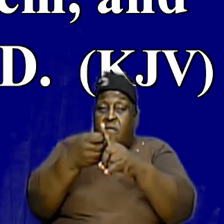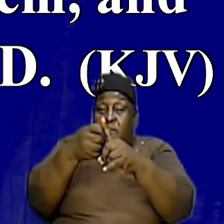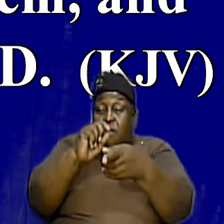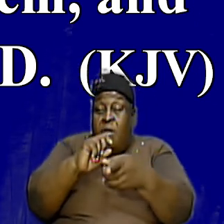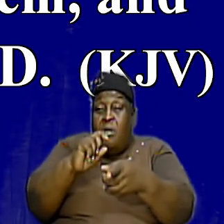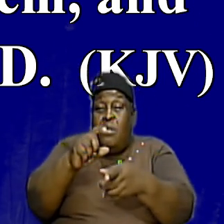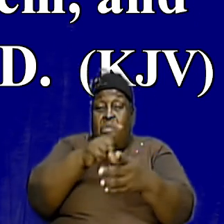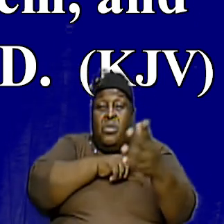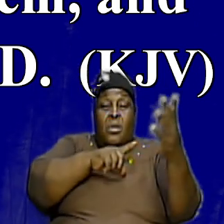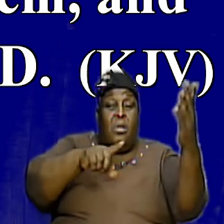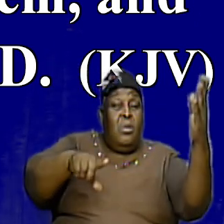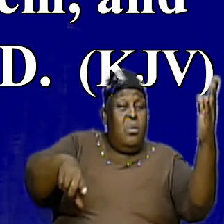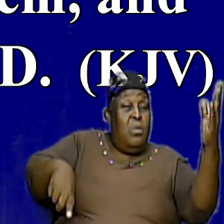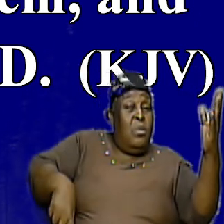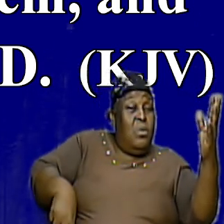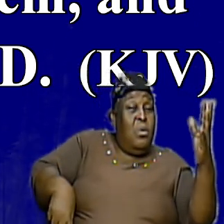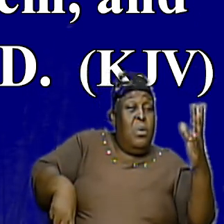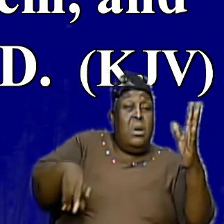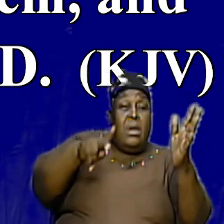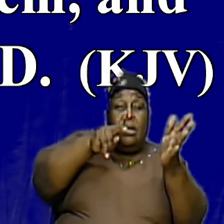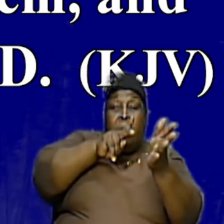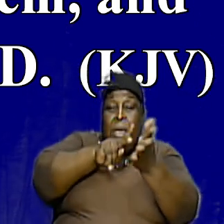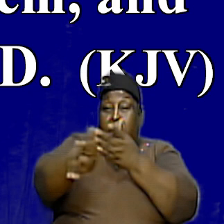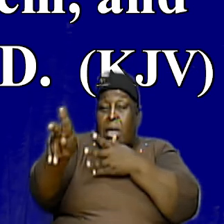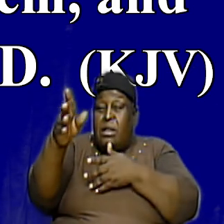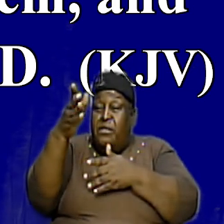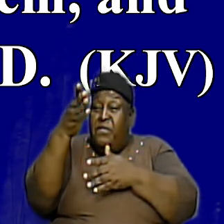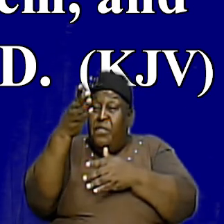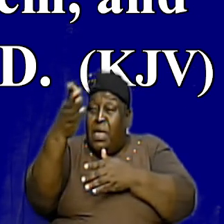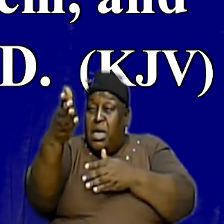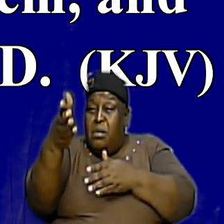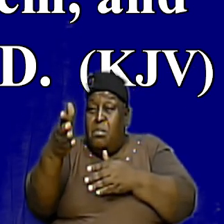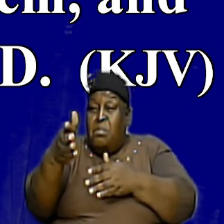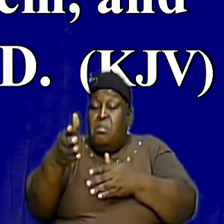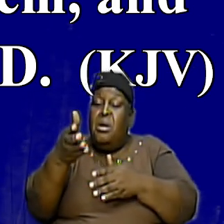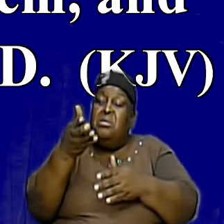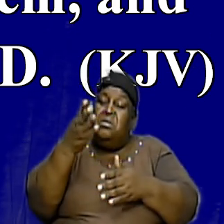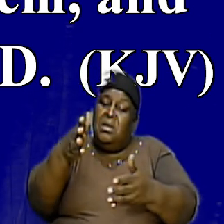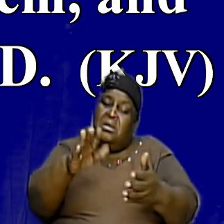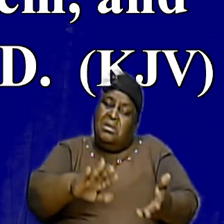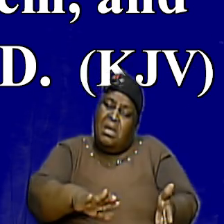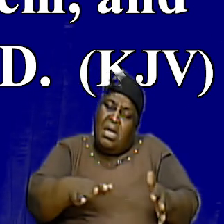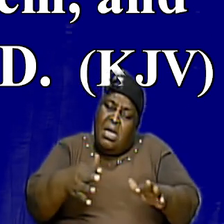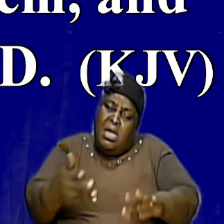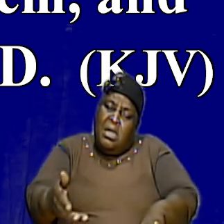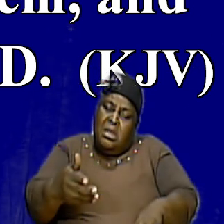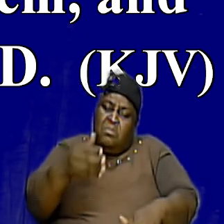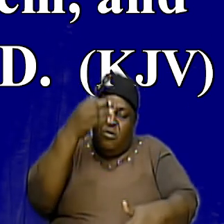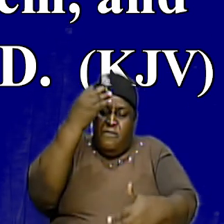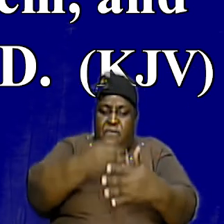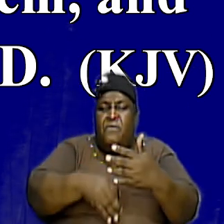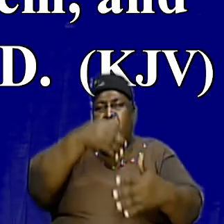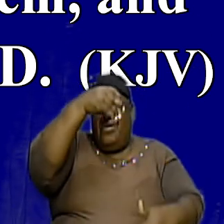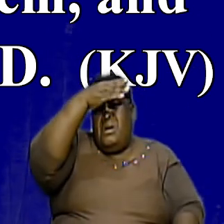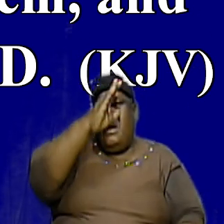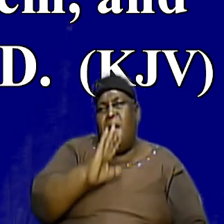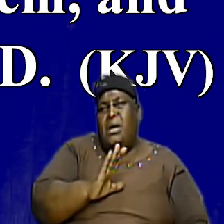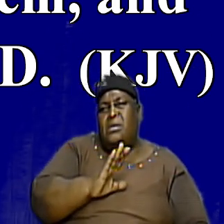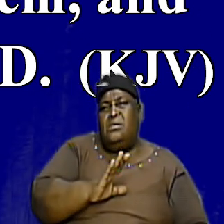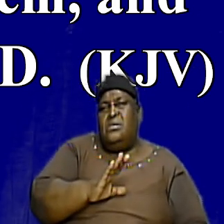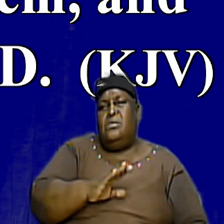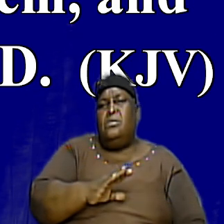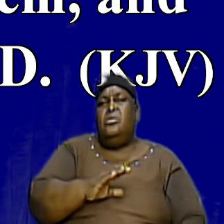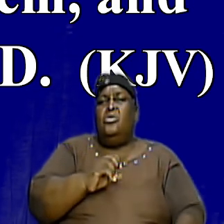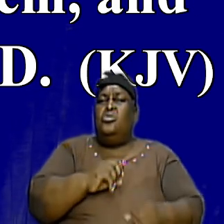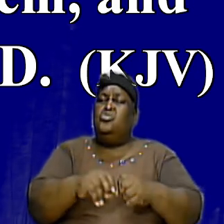and devoured them and they died before the Lord so they did something